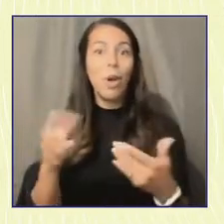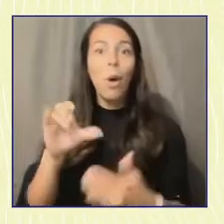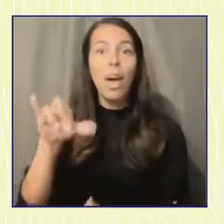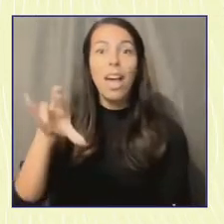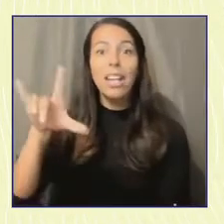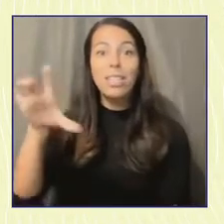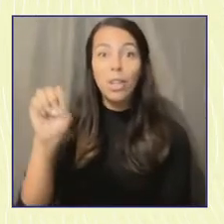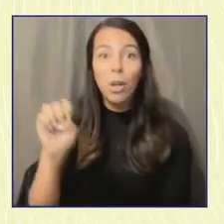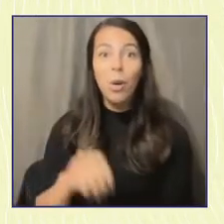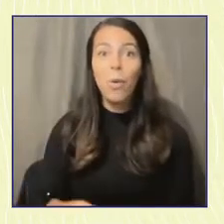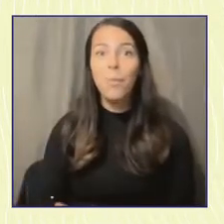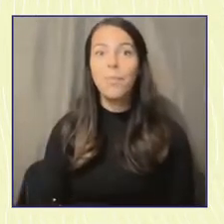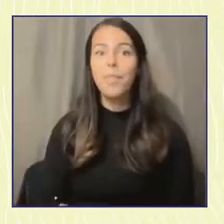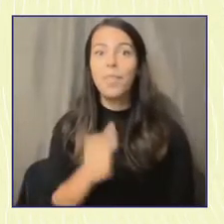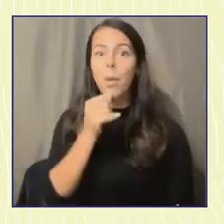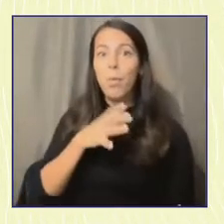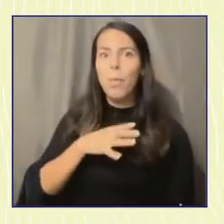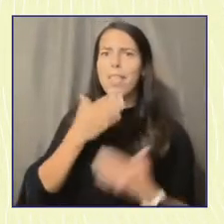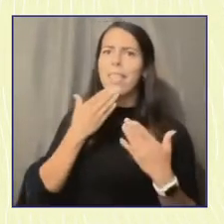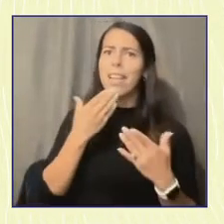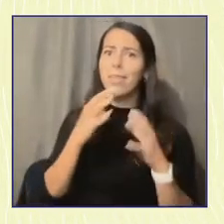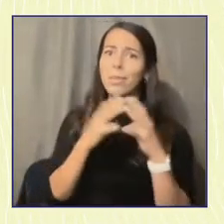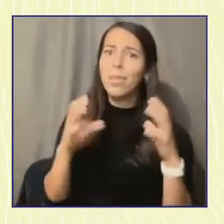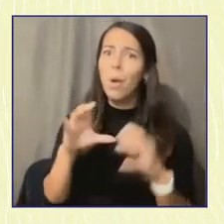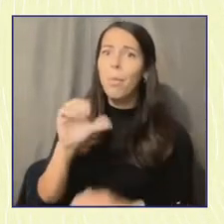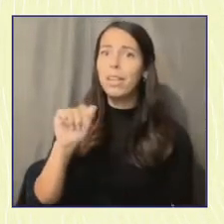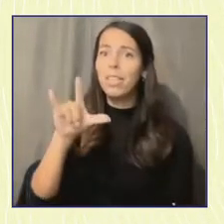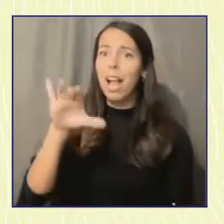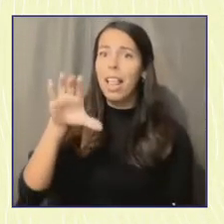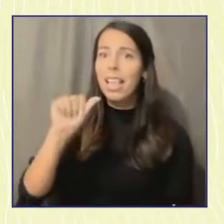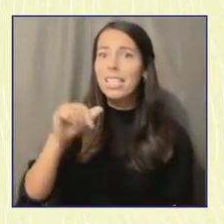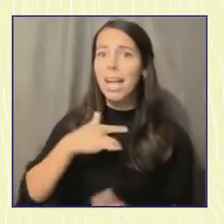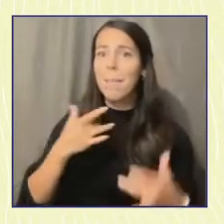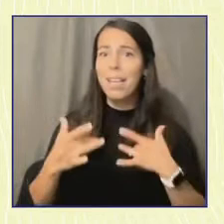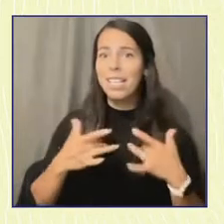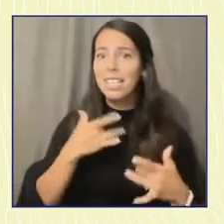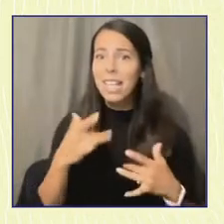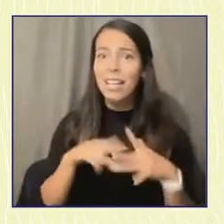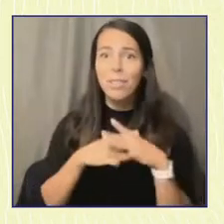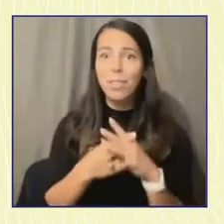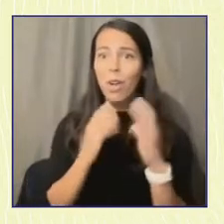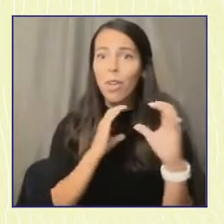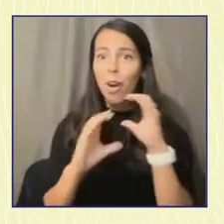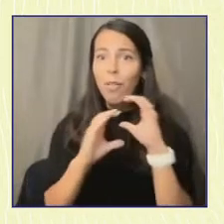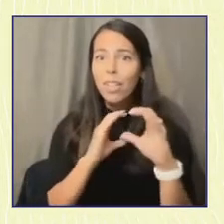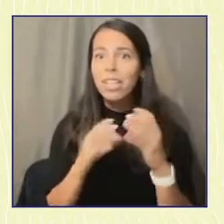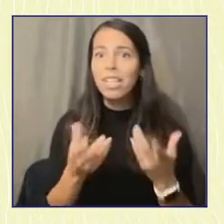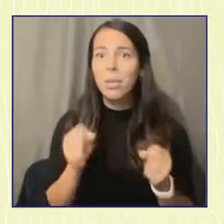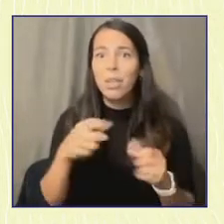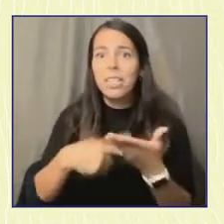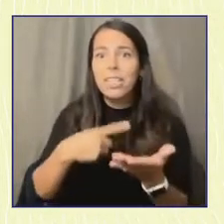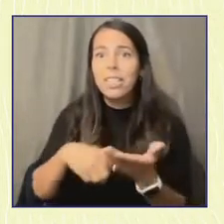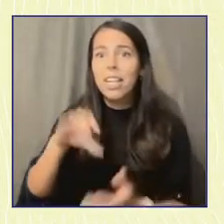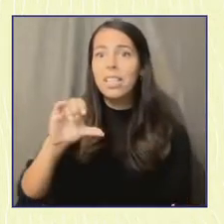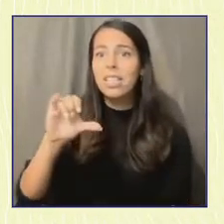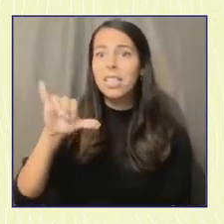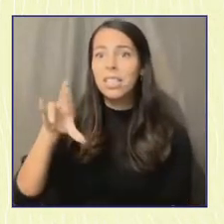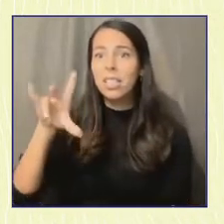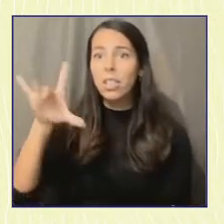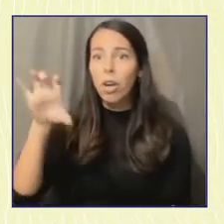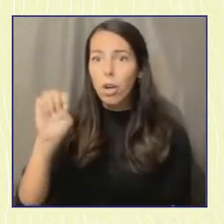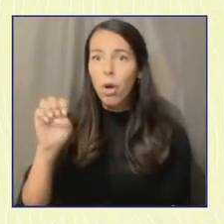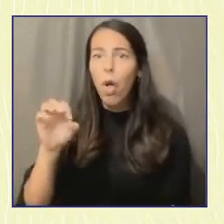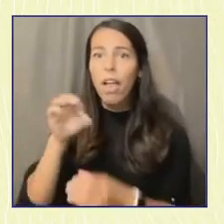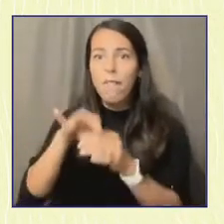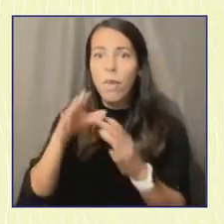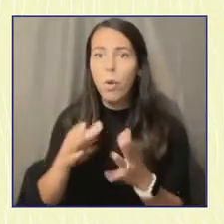so much, Alicia. I'm really excited to kick off our conversation by sharing a little bit more about what Circle Growing Vorders is about. My name is Abby Kisa, and